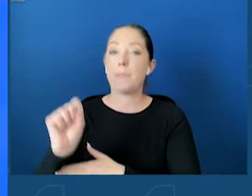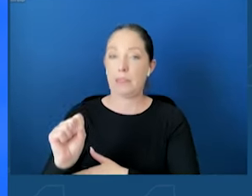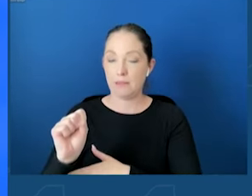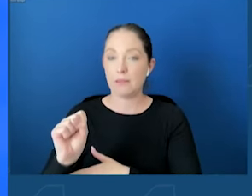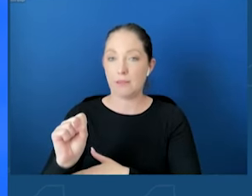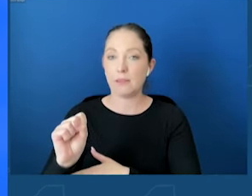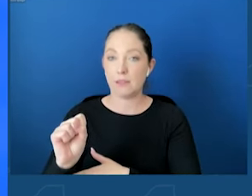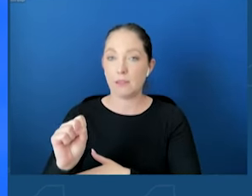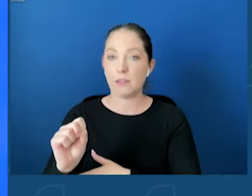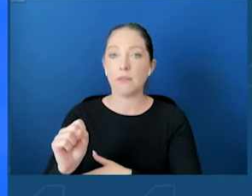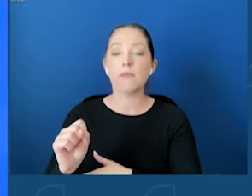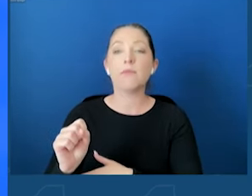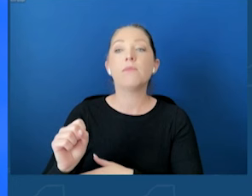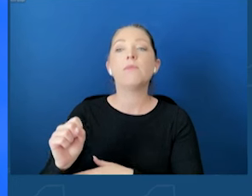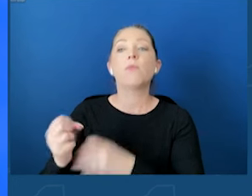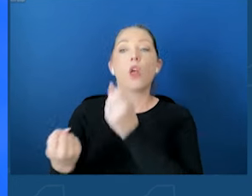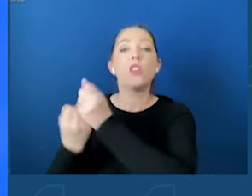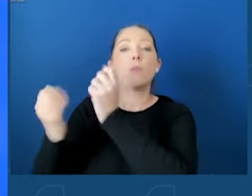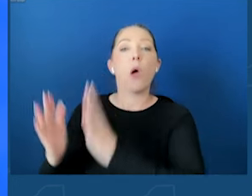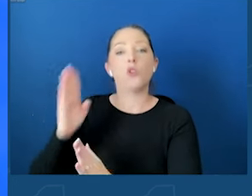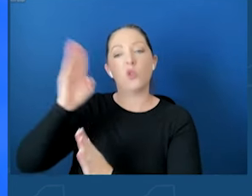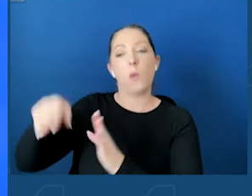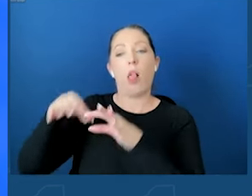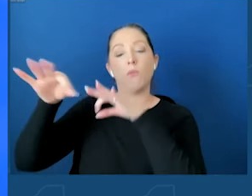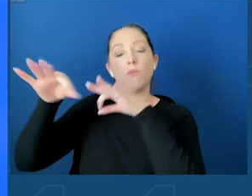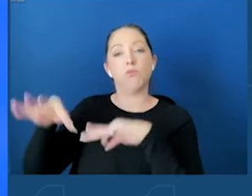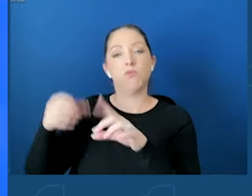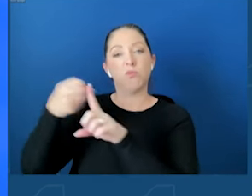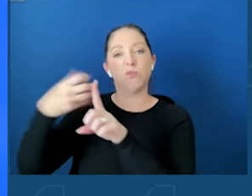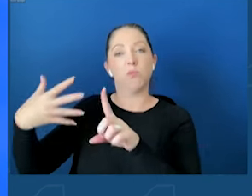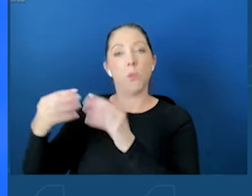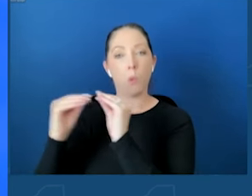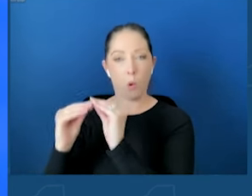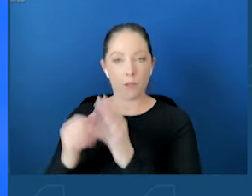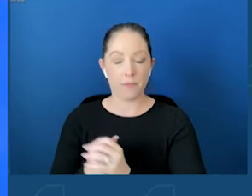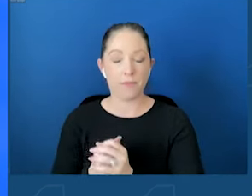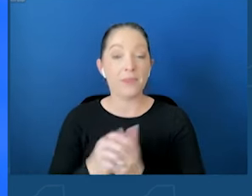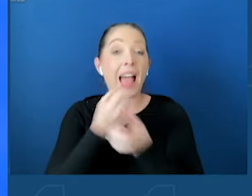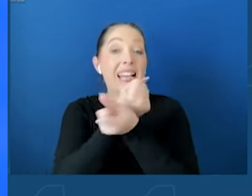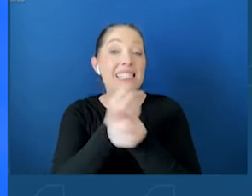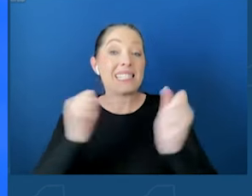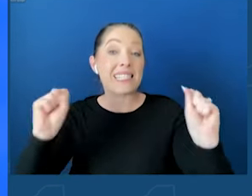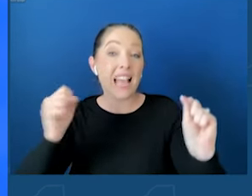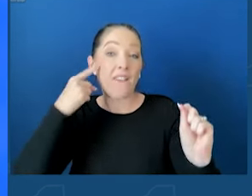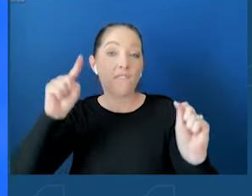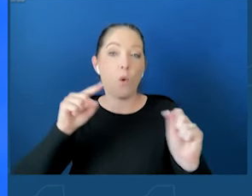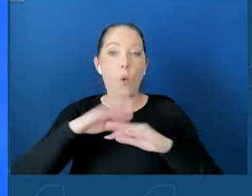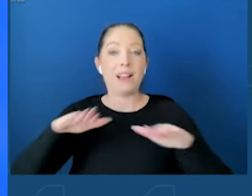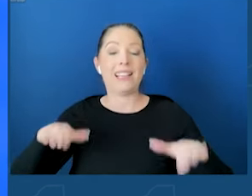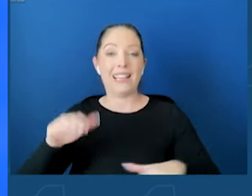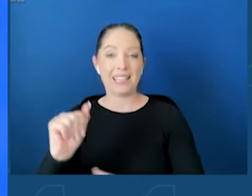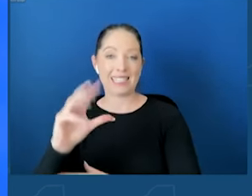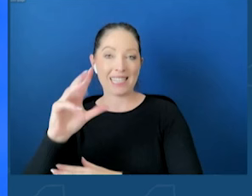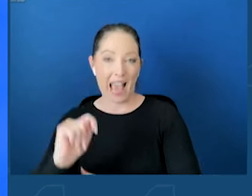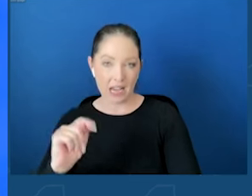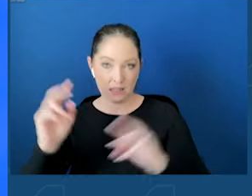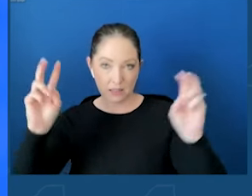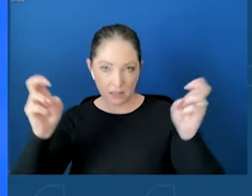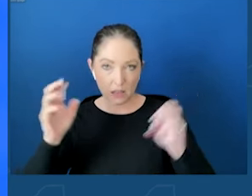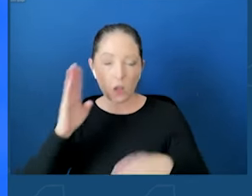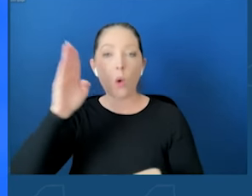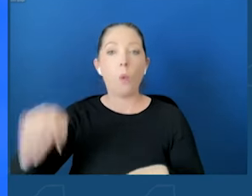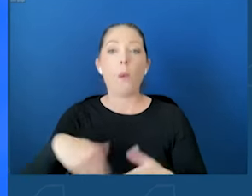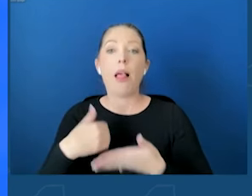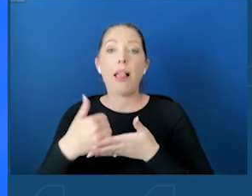So again, I commend. I tip my hat to them. The Safe for Kids Act will prohibit minors from being exposed to dangerous addictive